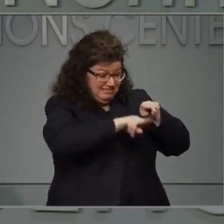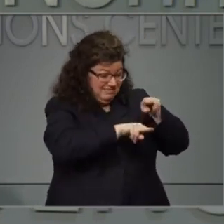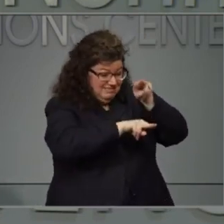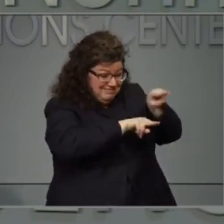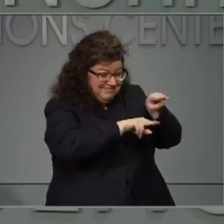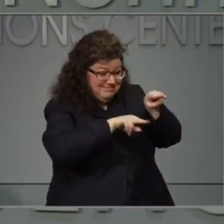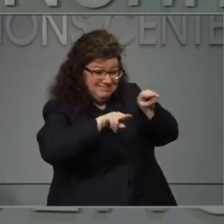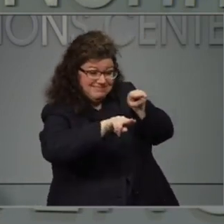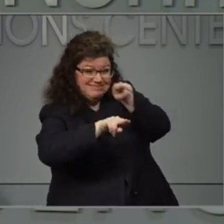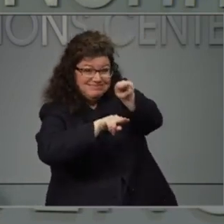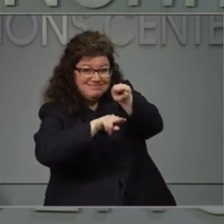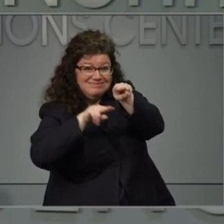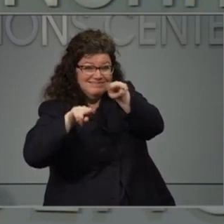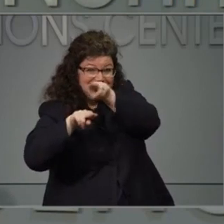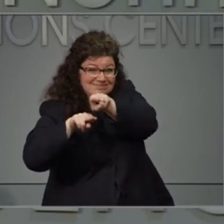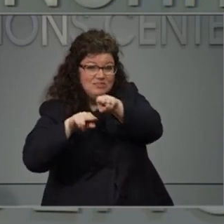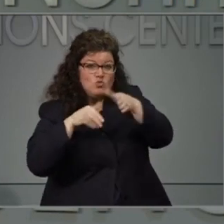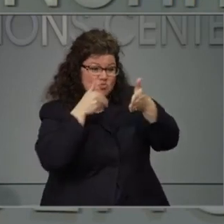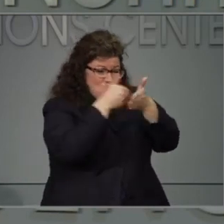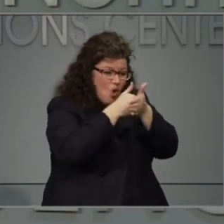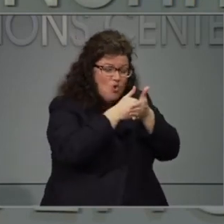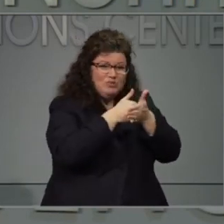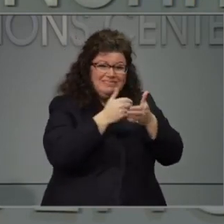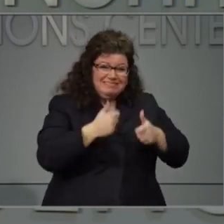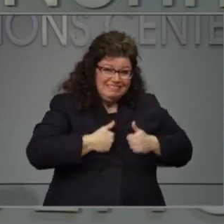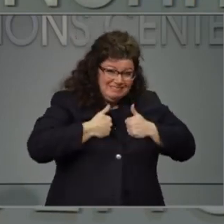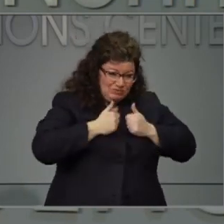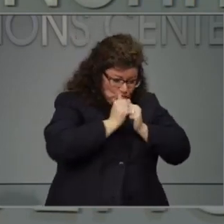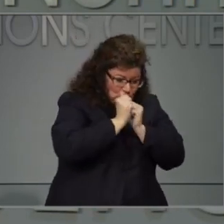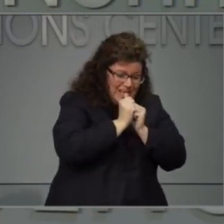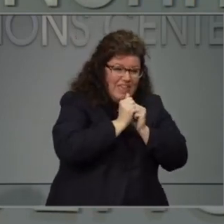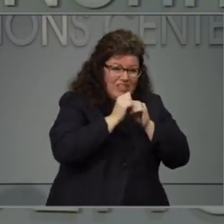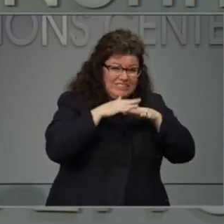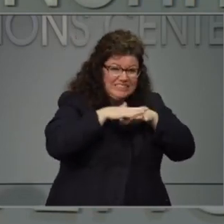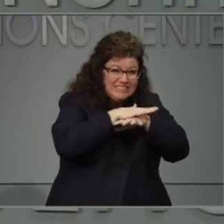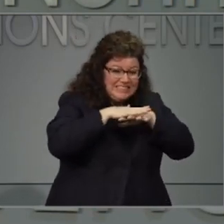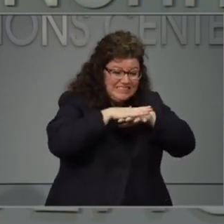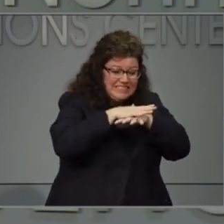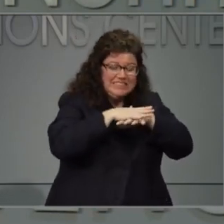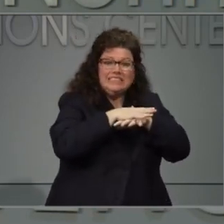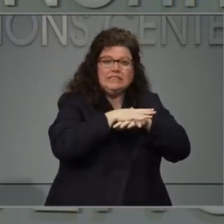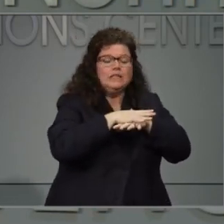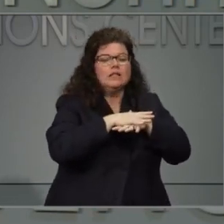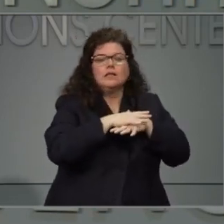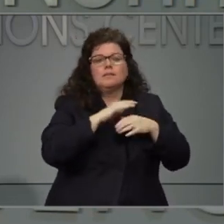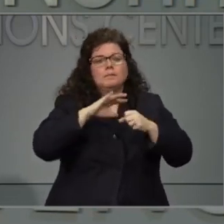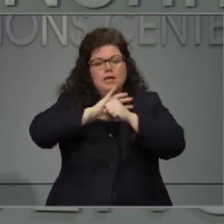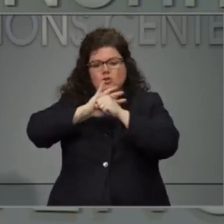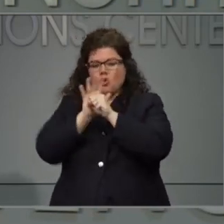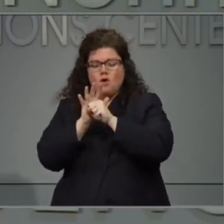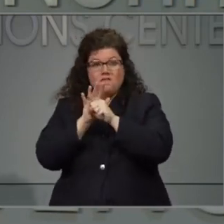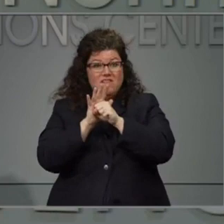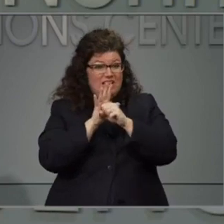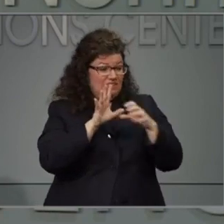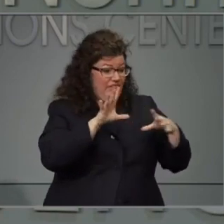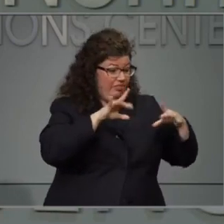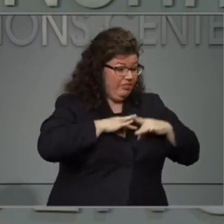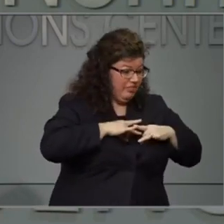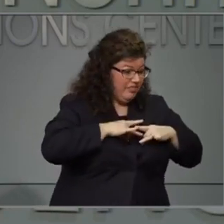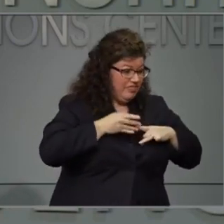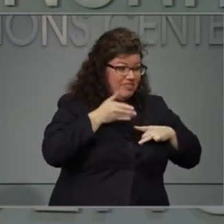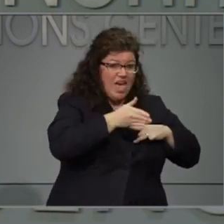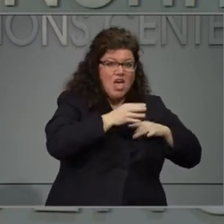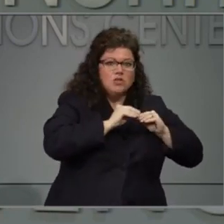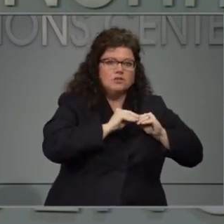virus, how quickly that virus could spread in that population. And then not only do we have people's lives at risk,